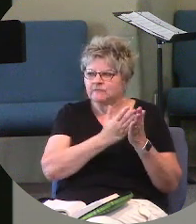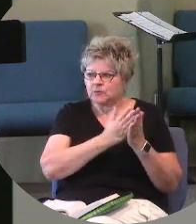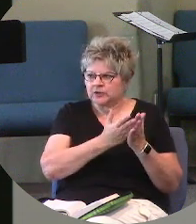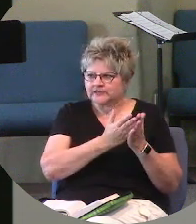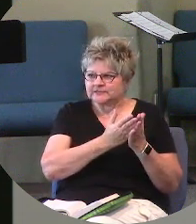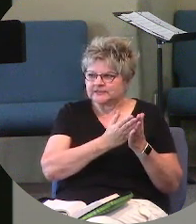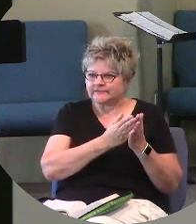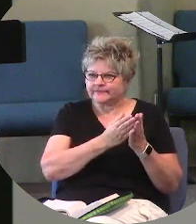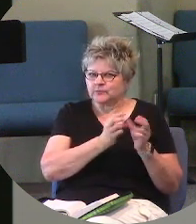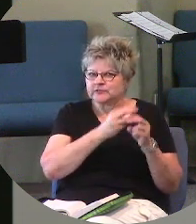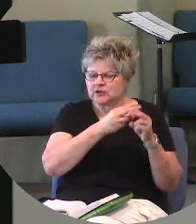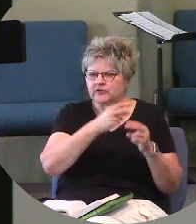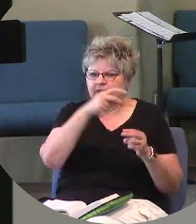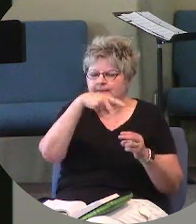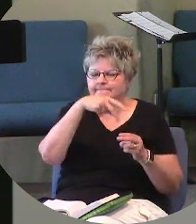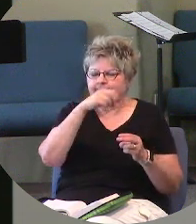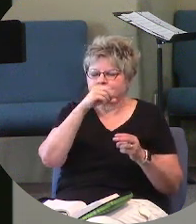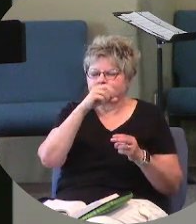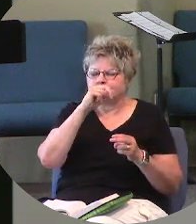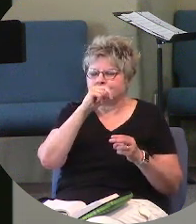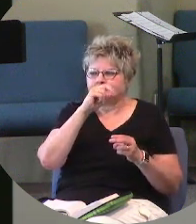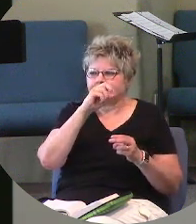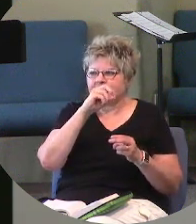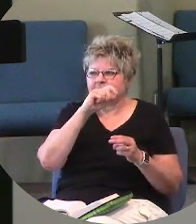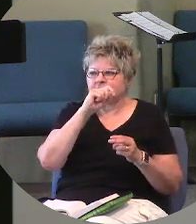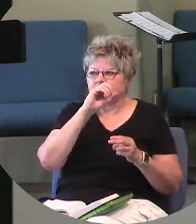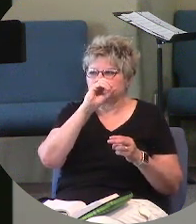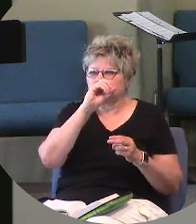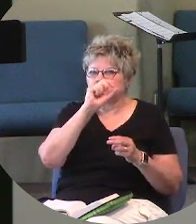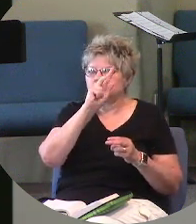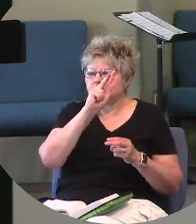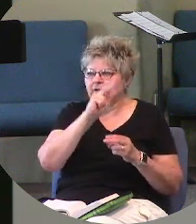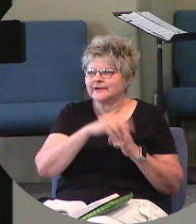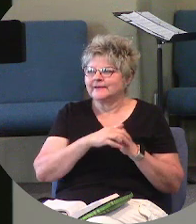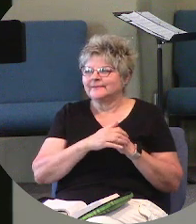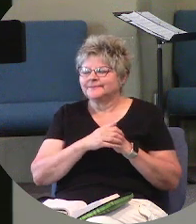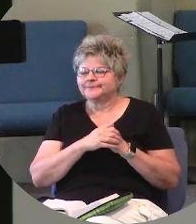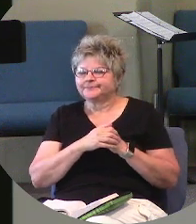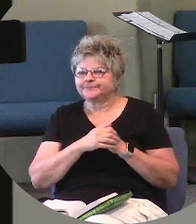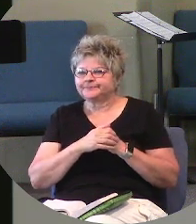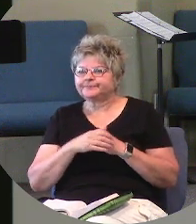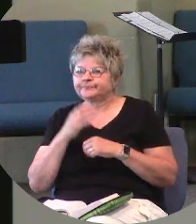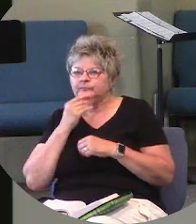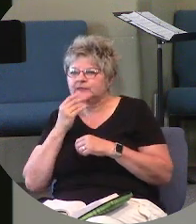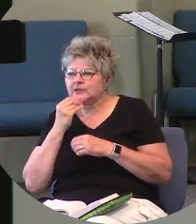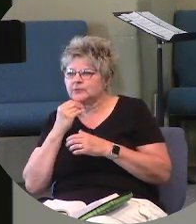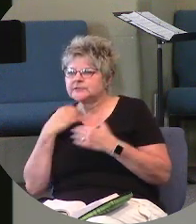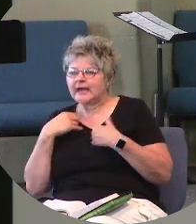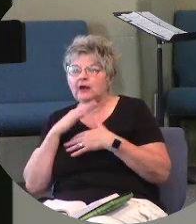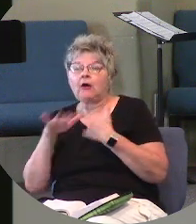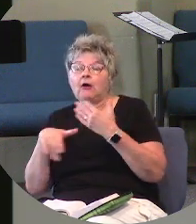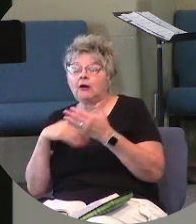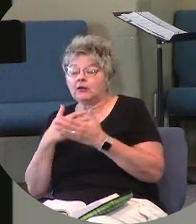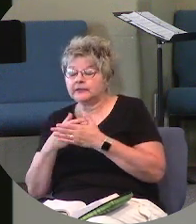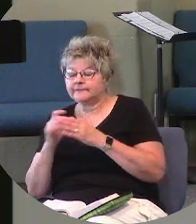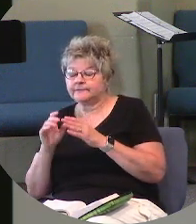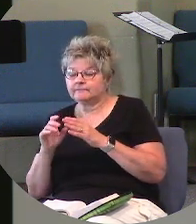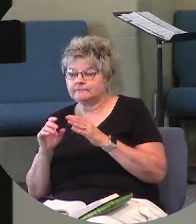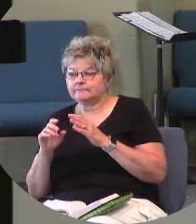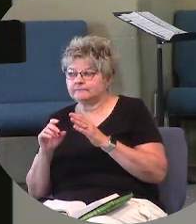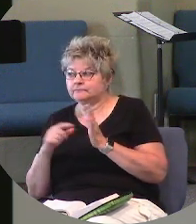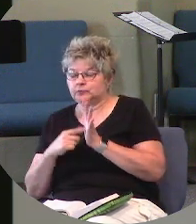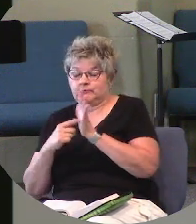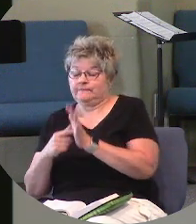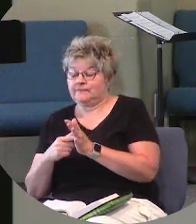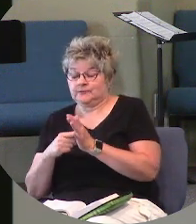That was their Bible. That was their scripture. The Hebrews had all of the revealed word of God whatever it was